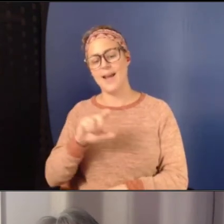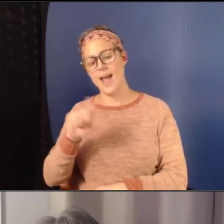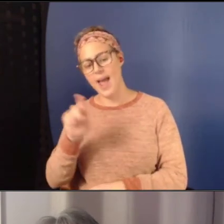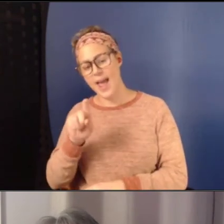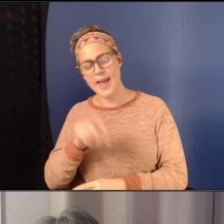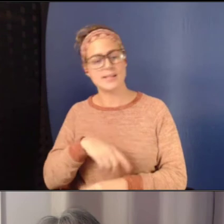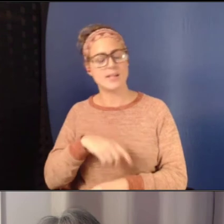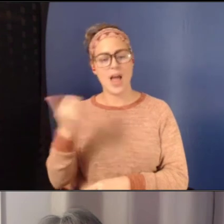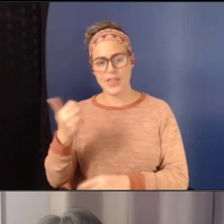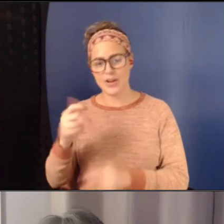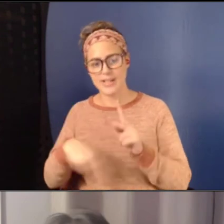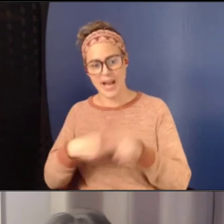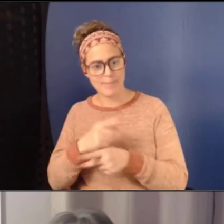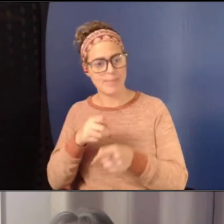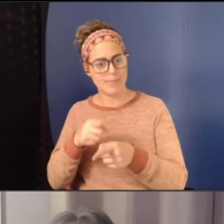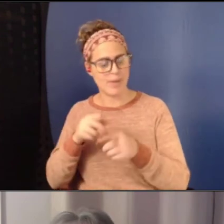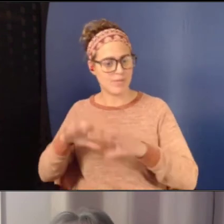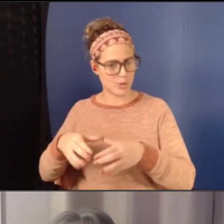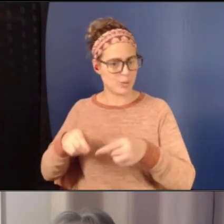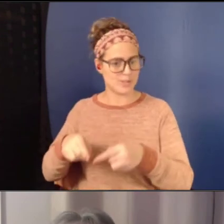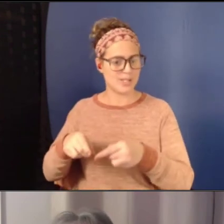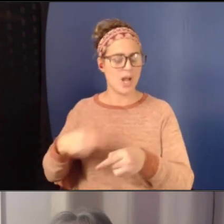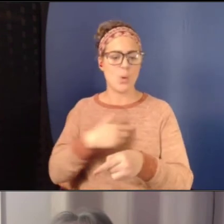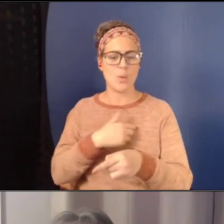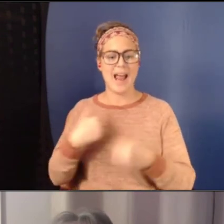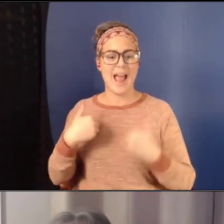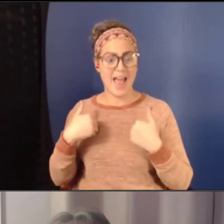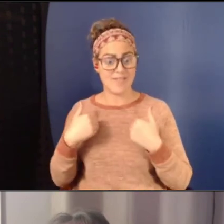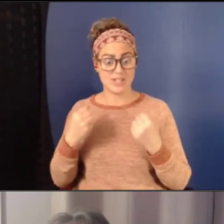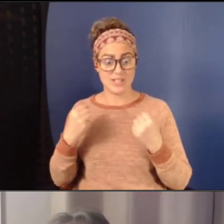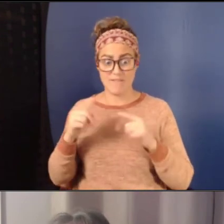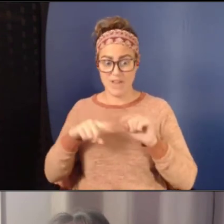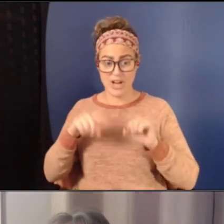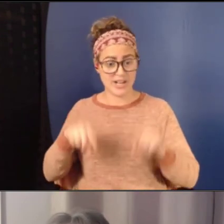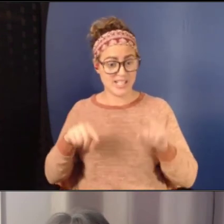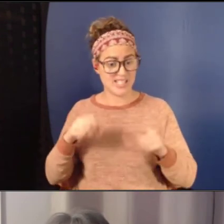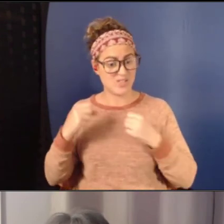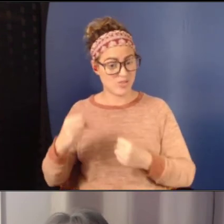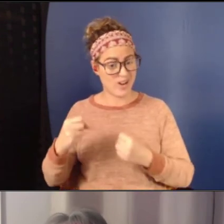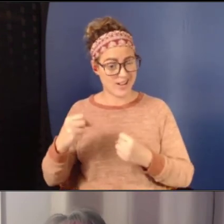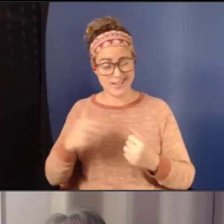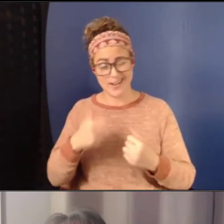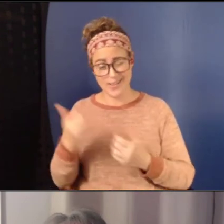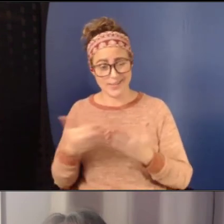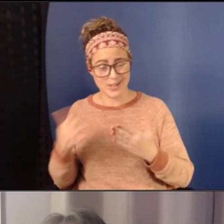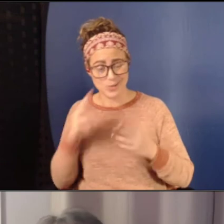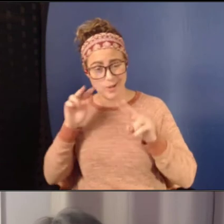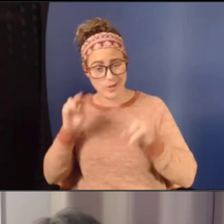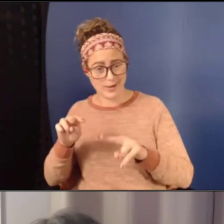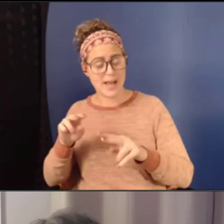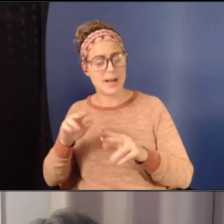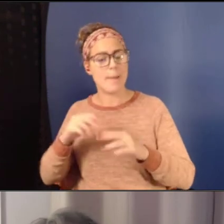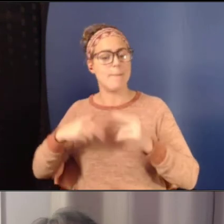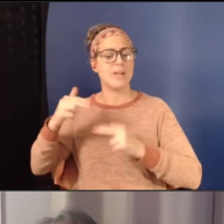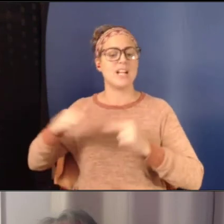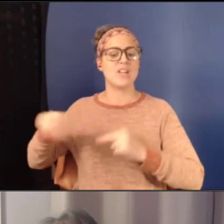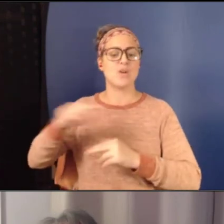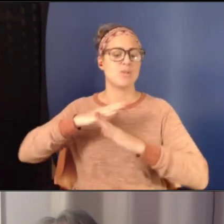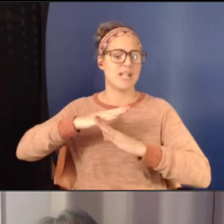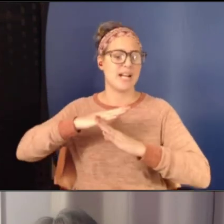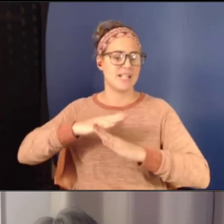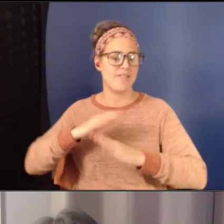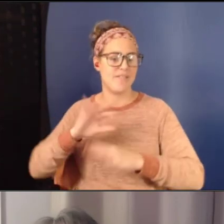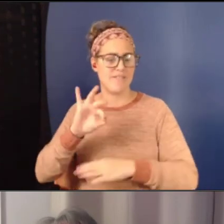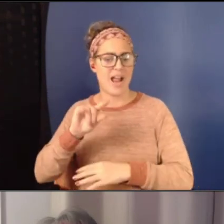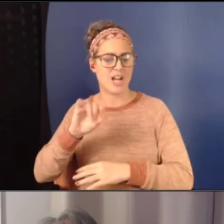sources of strength that we look at, um, and just building those protective factors within the school communities and the communities